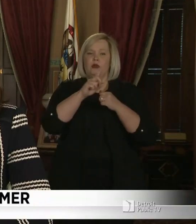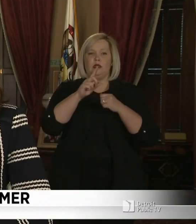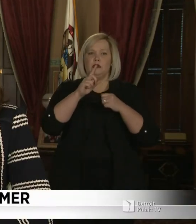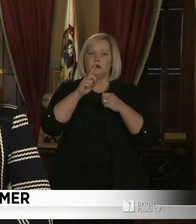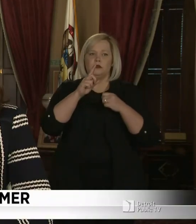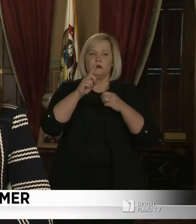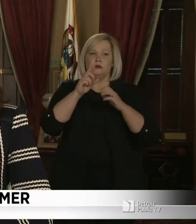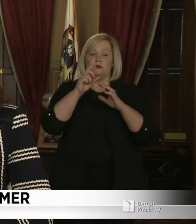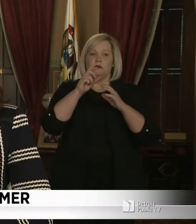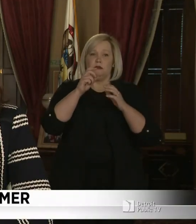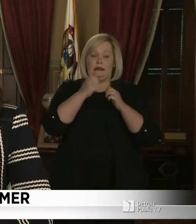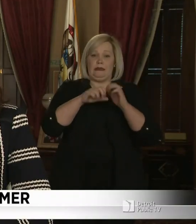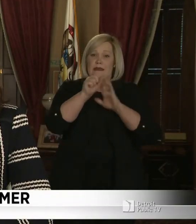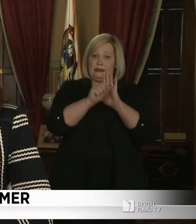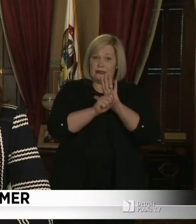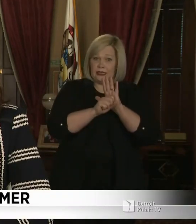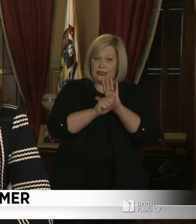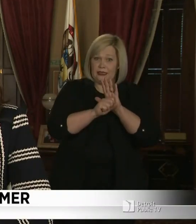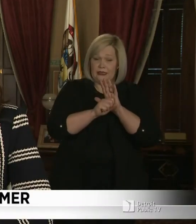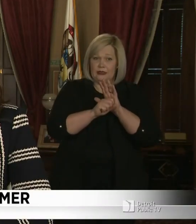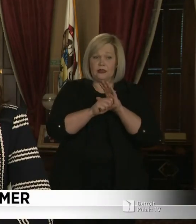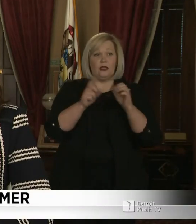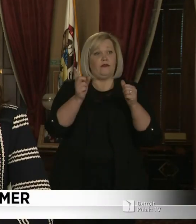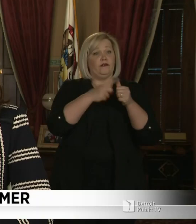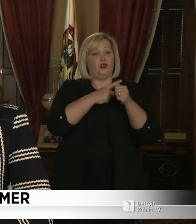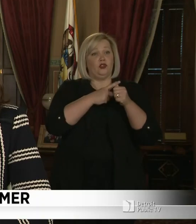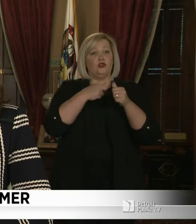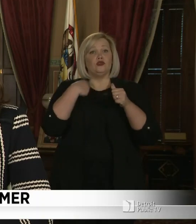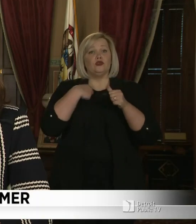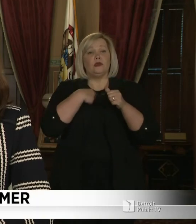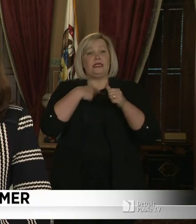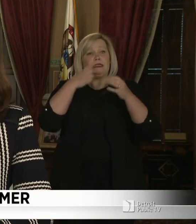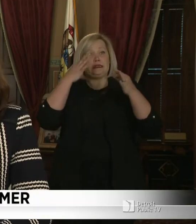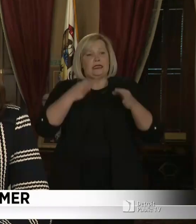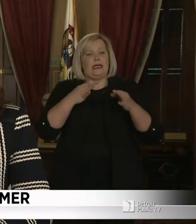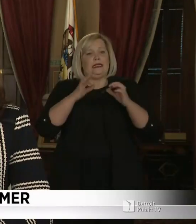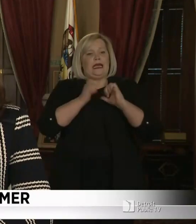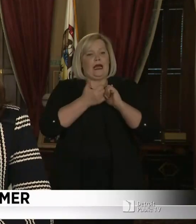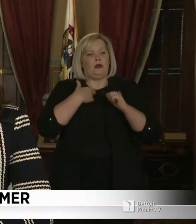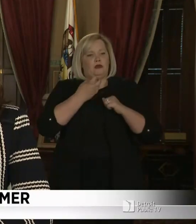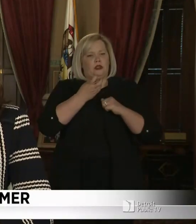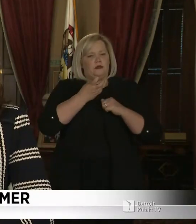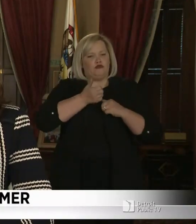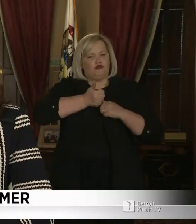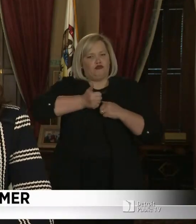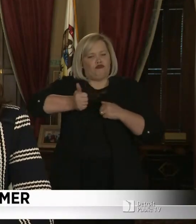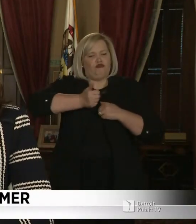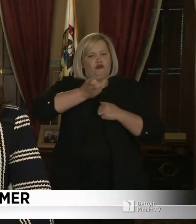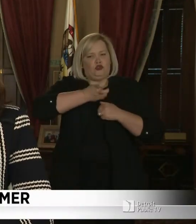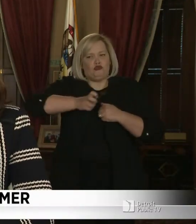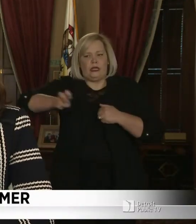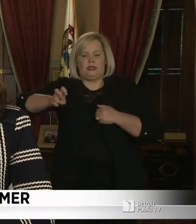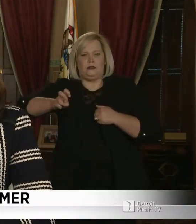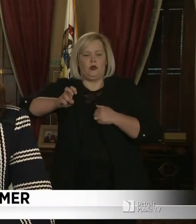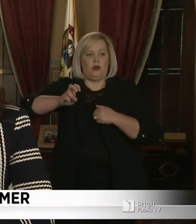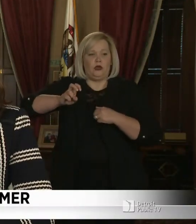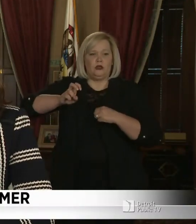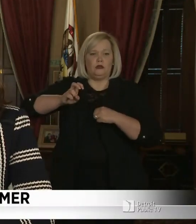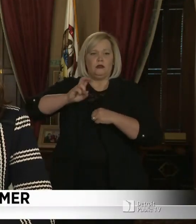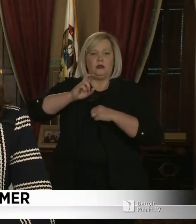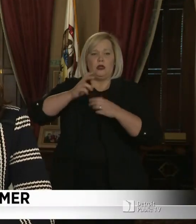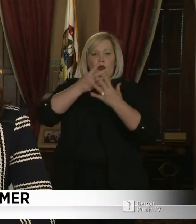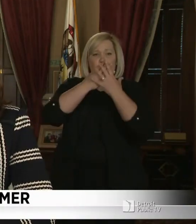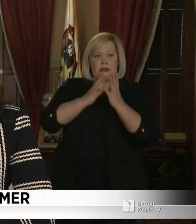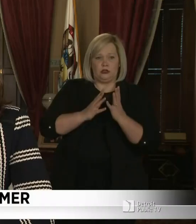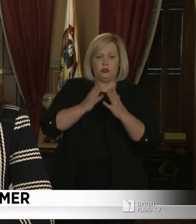aggressively started by changing how we would be transporting prisoners between county jails and the